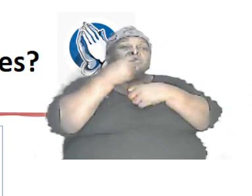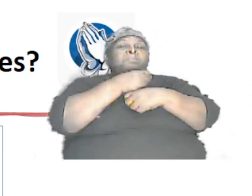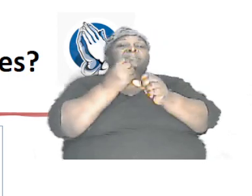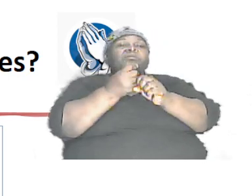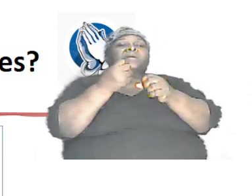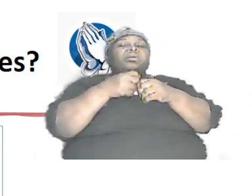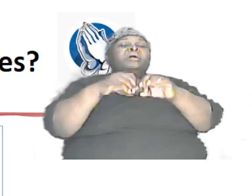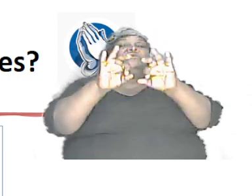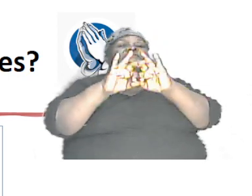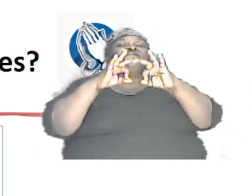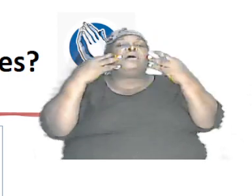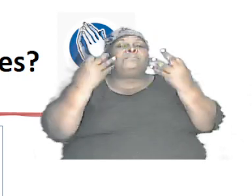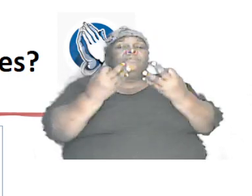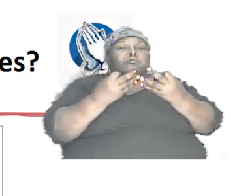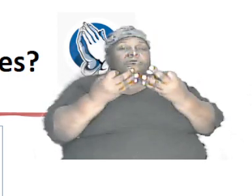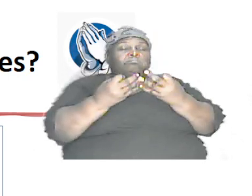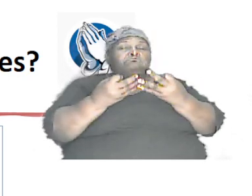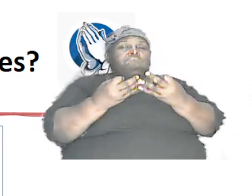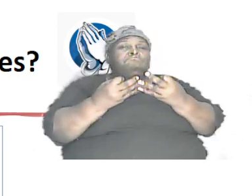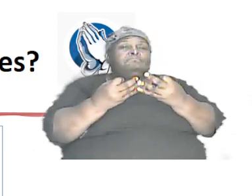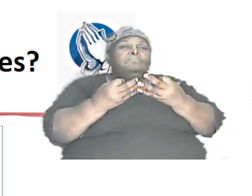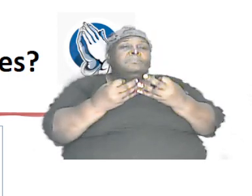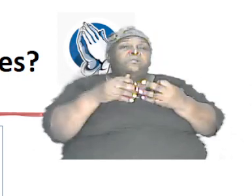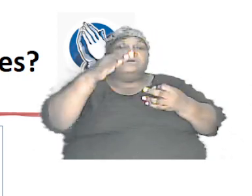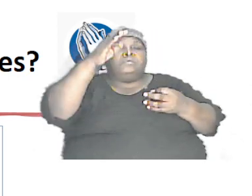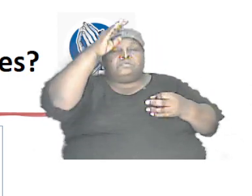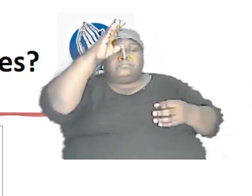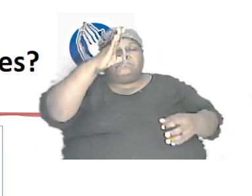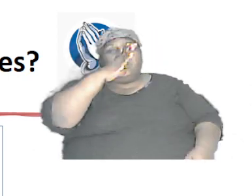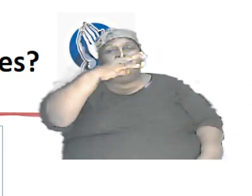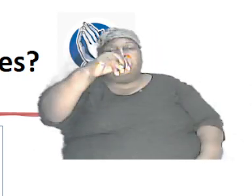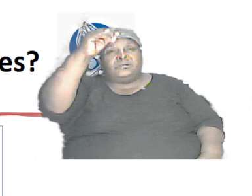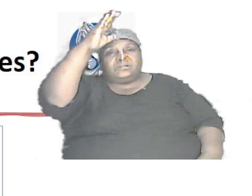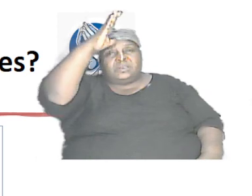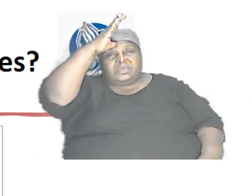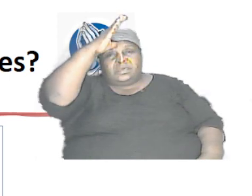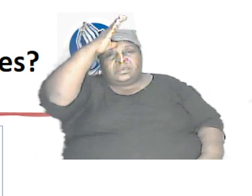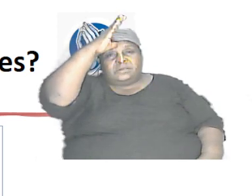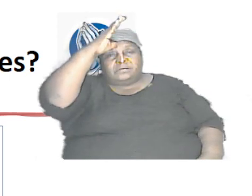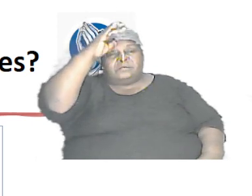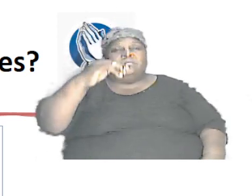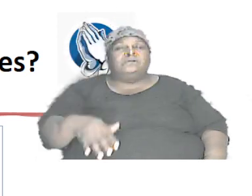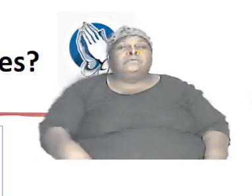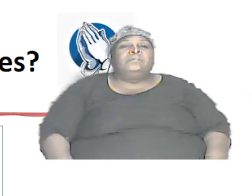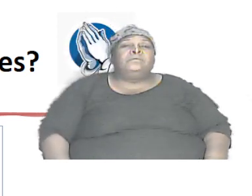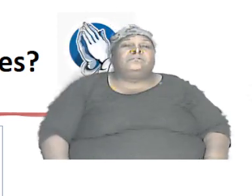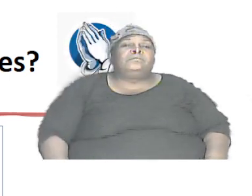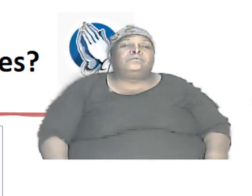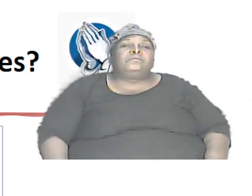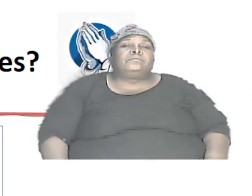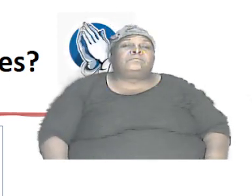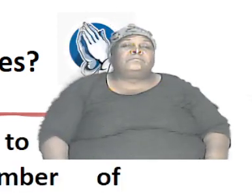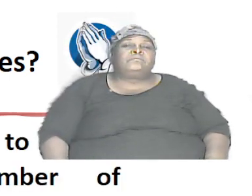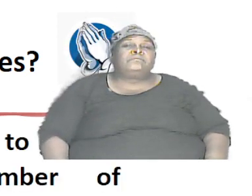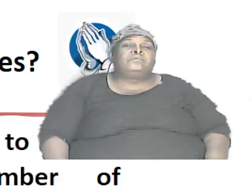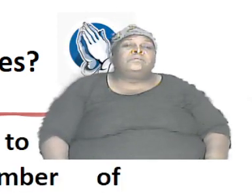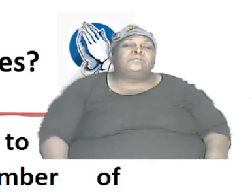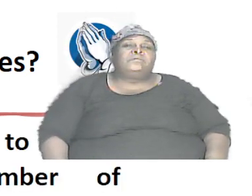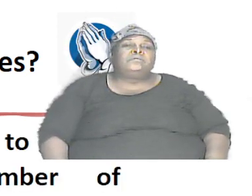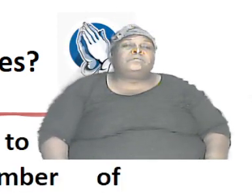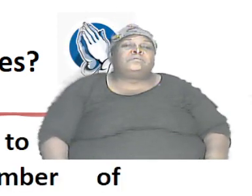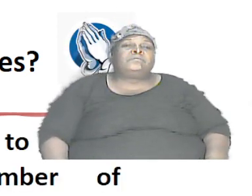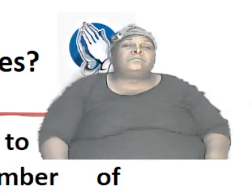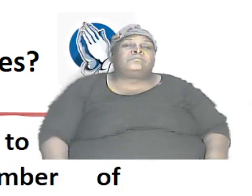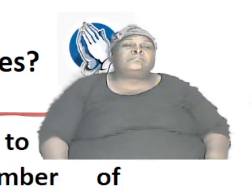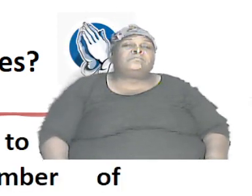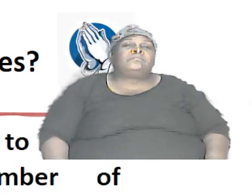a new child so mom has her and if we slip back to the slide before that you're going to see so I just say that